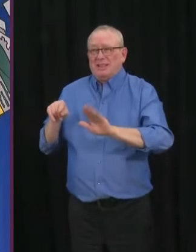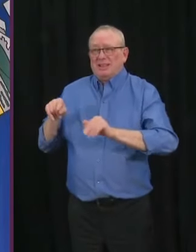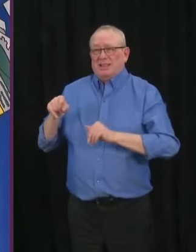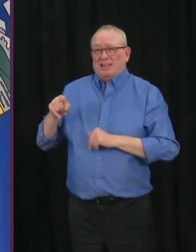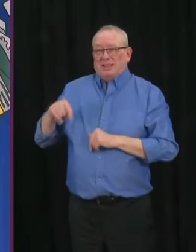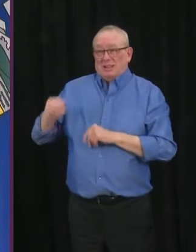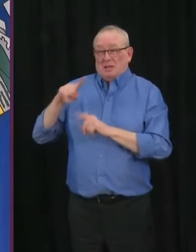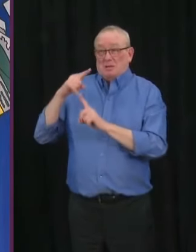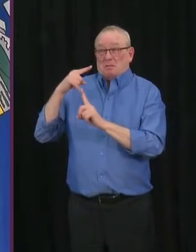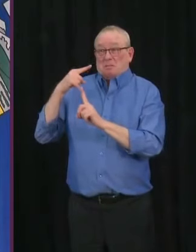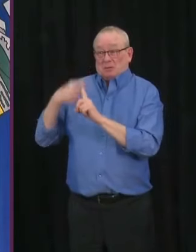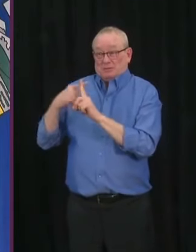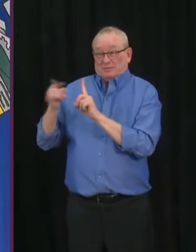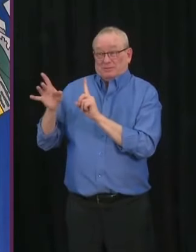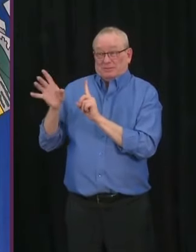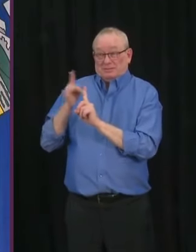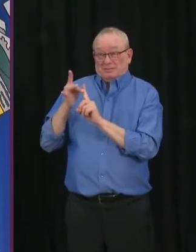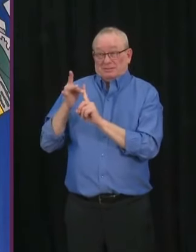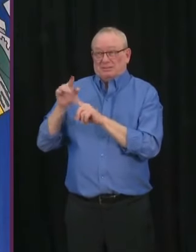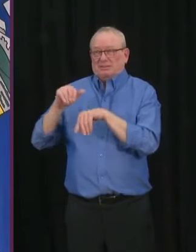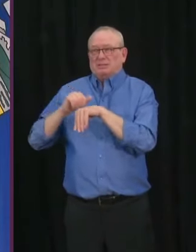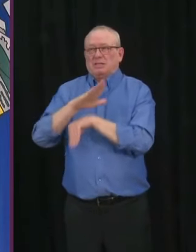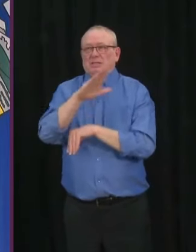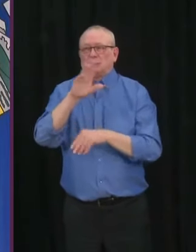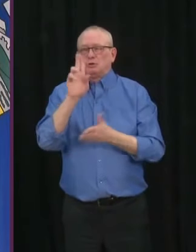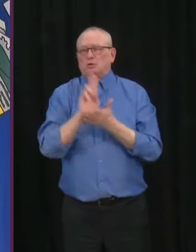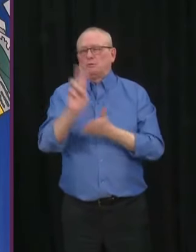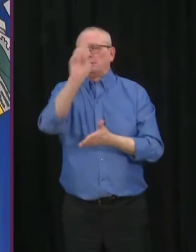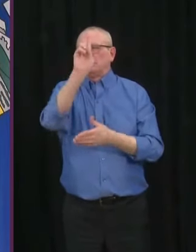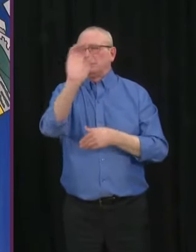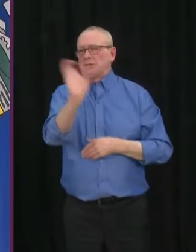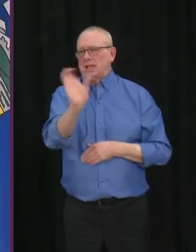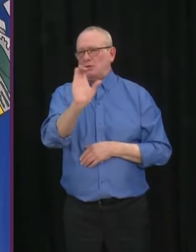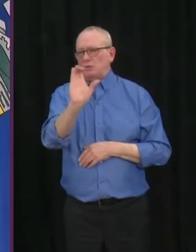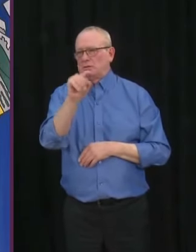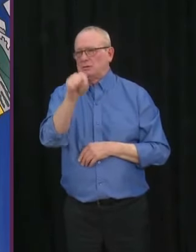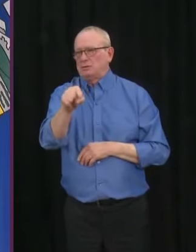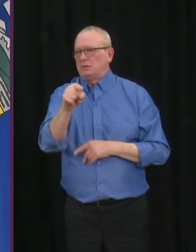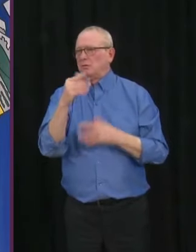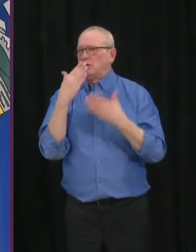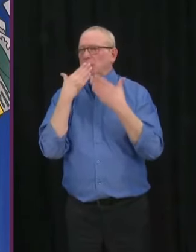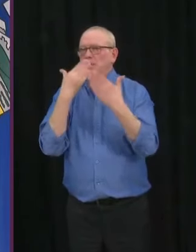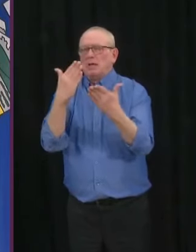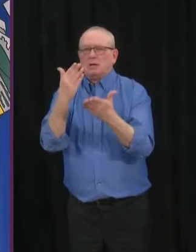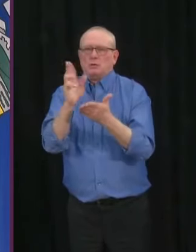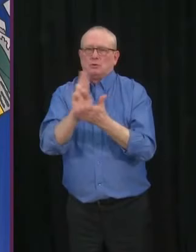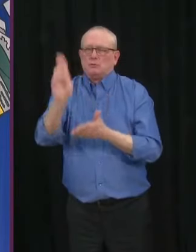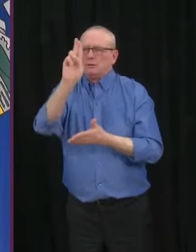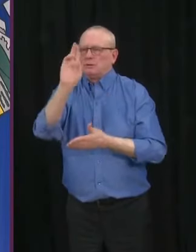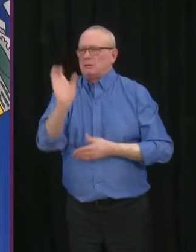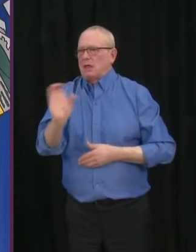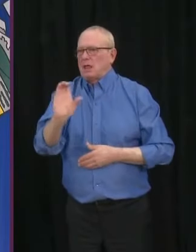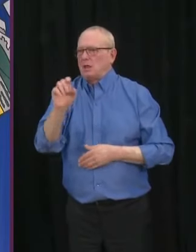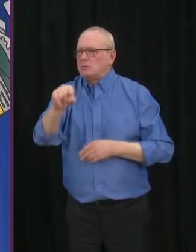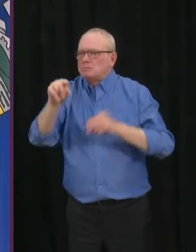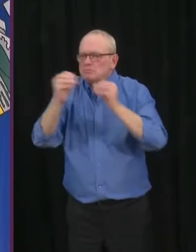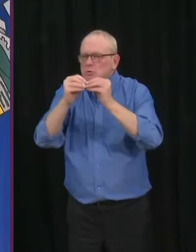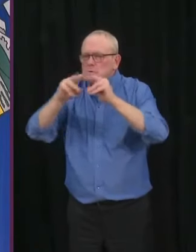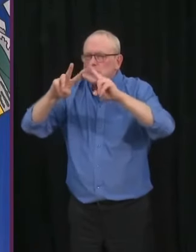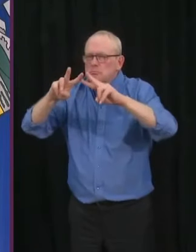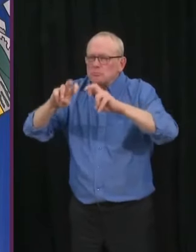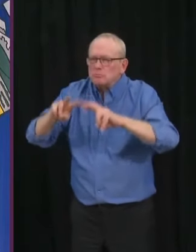amazing folks at the U of C for helping us assist in that sequencing project and to Dr. Hinshaw's office